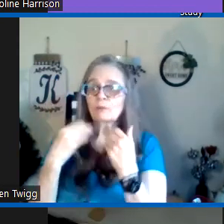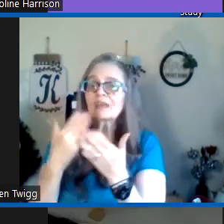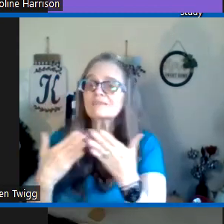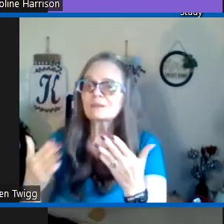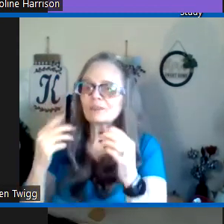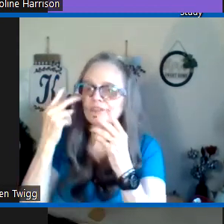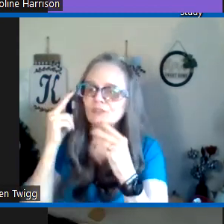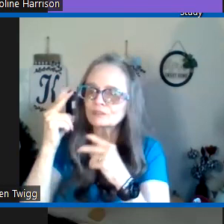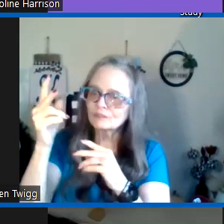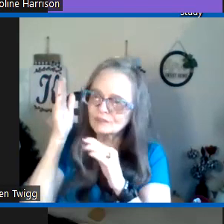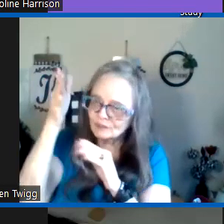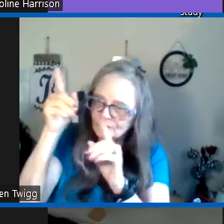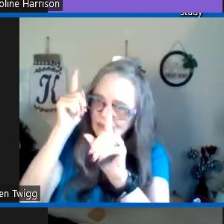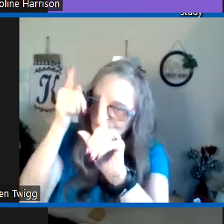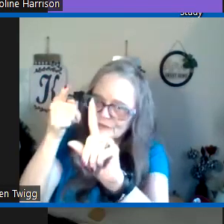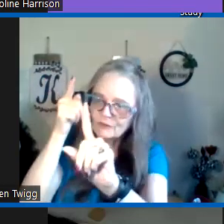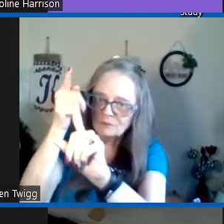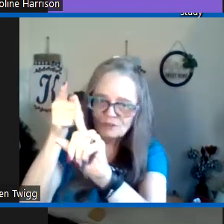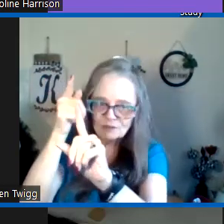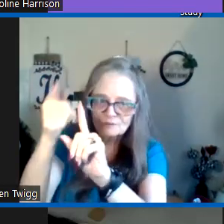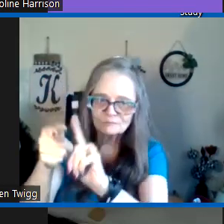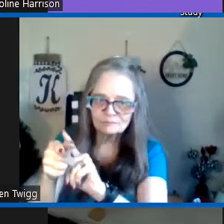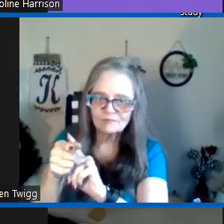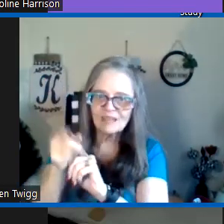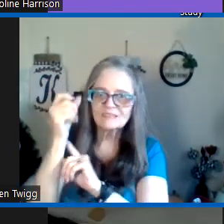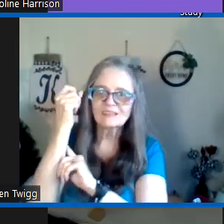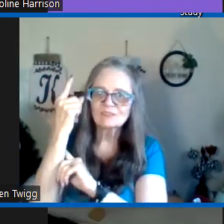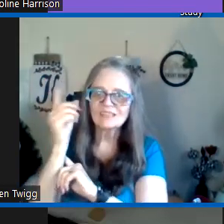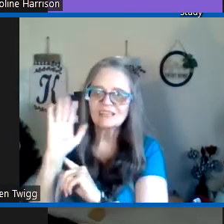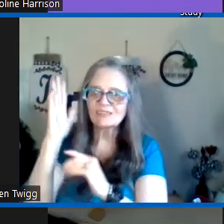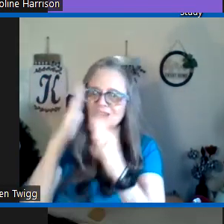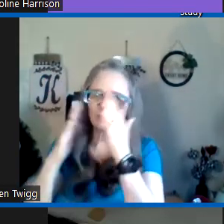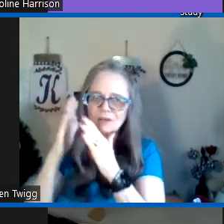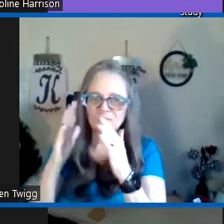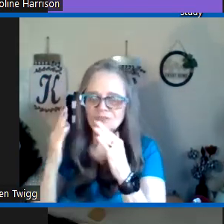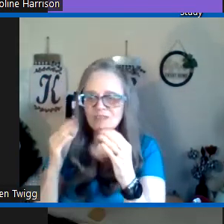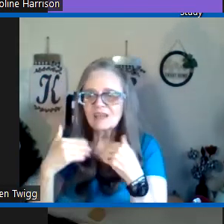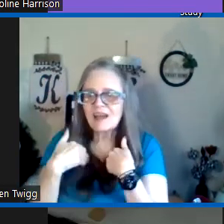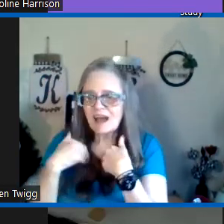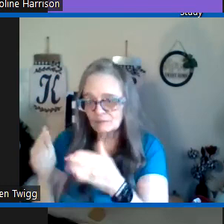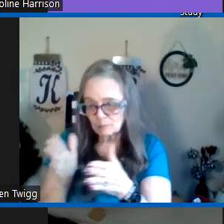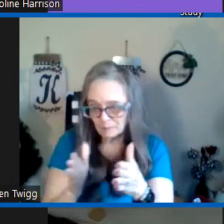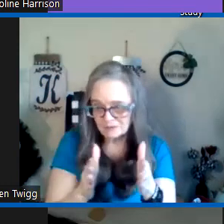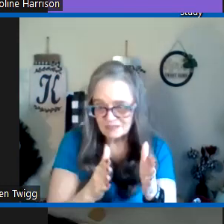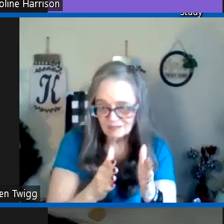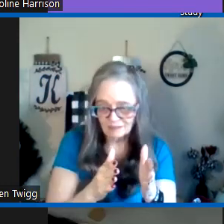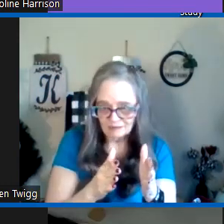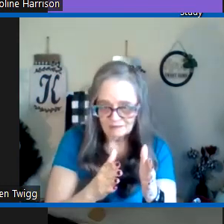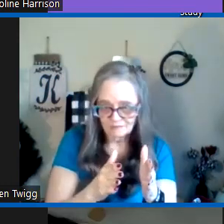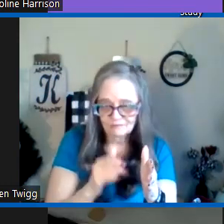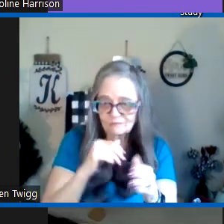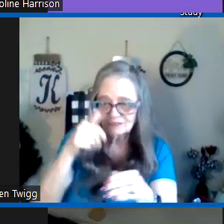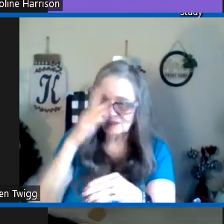we have something to look forward to and to understand that our troubles have a purpose